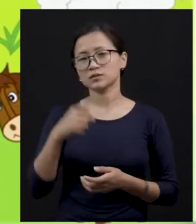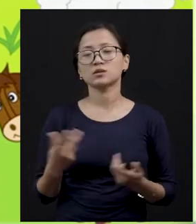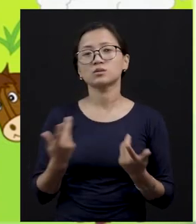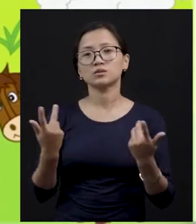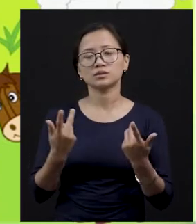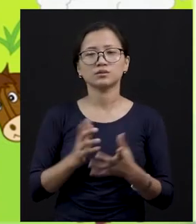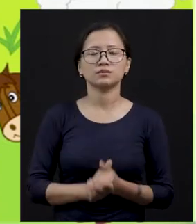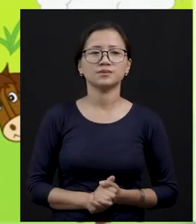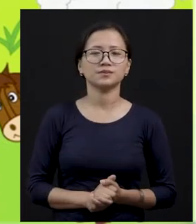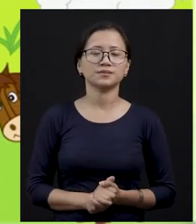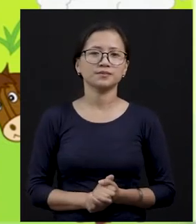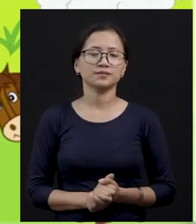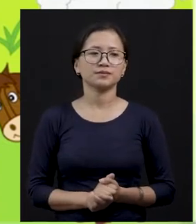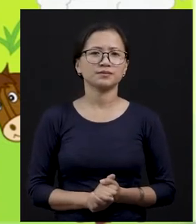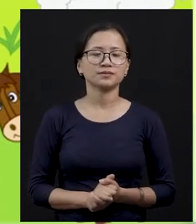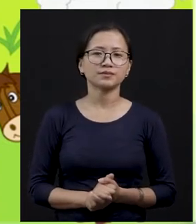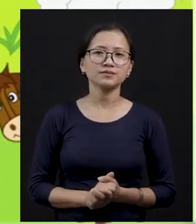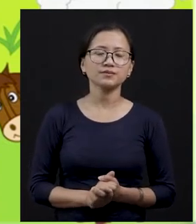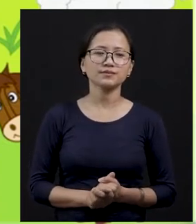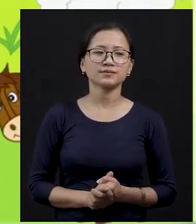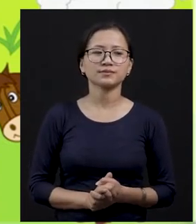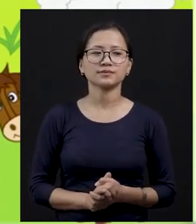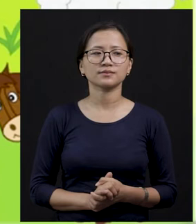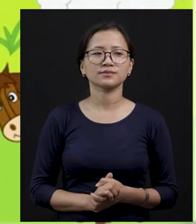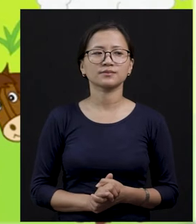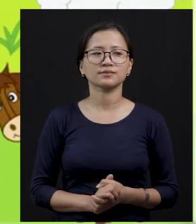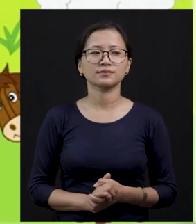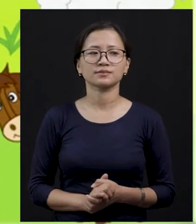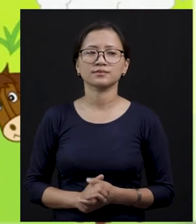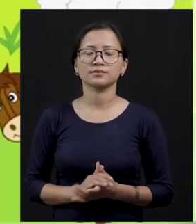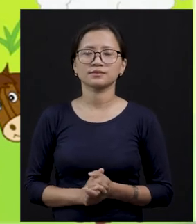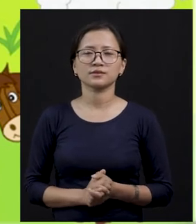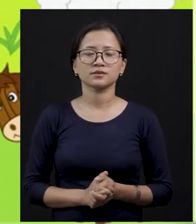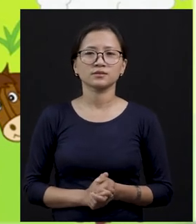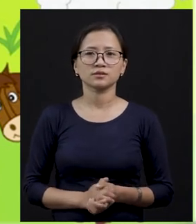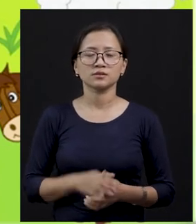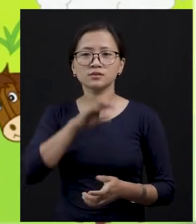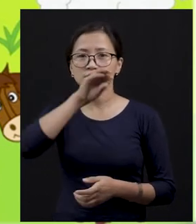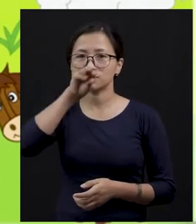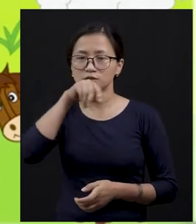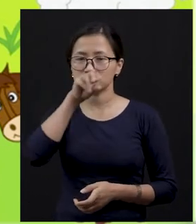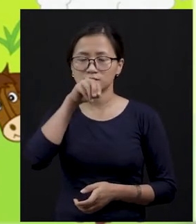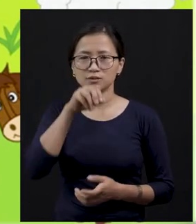Let us find out. Yes, tell me, children. Can you tell me? Yes, pig,